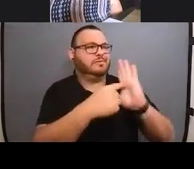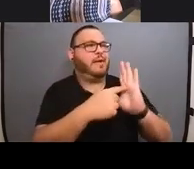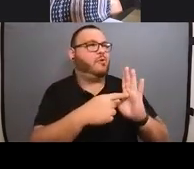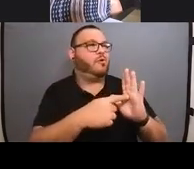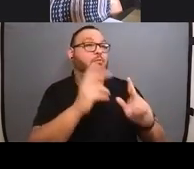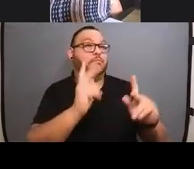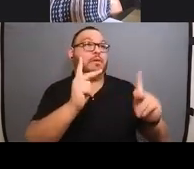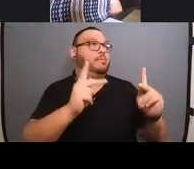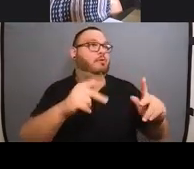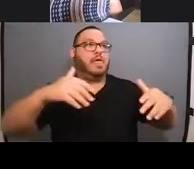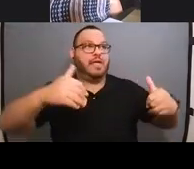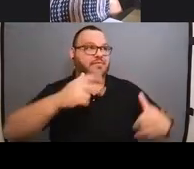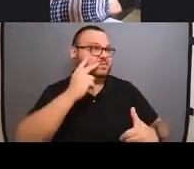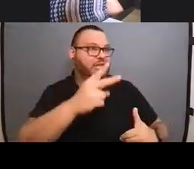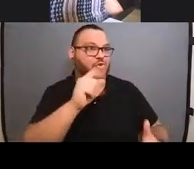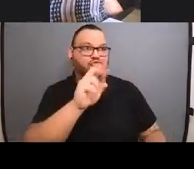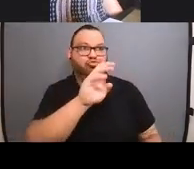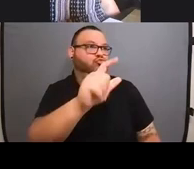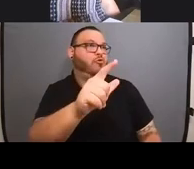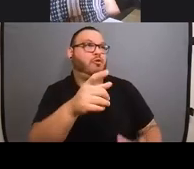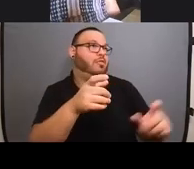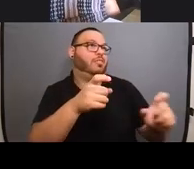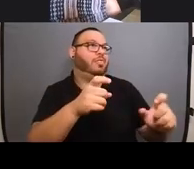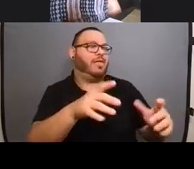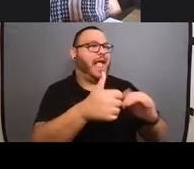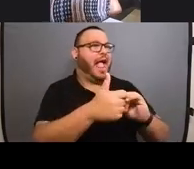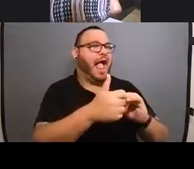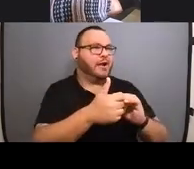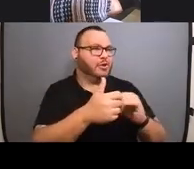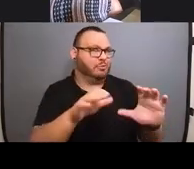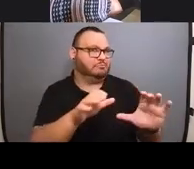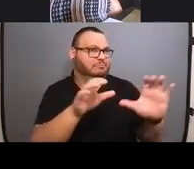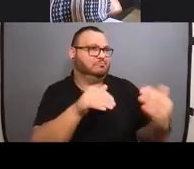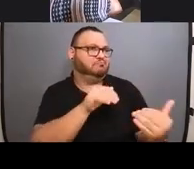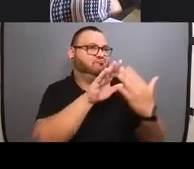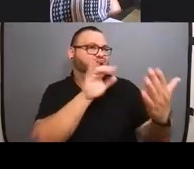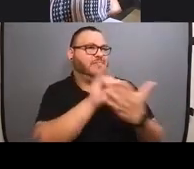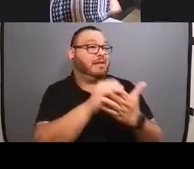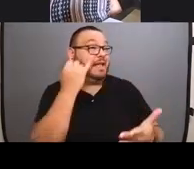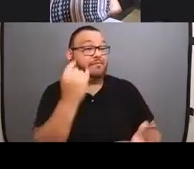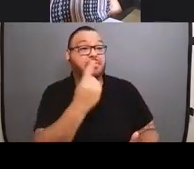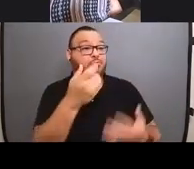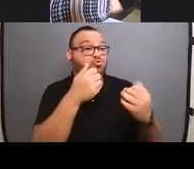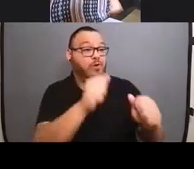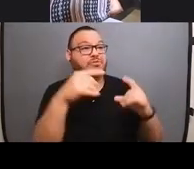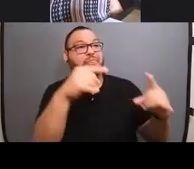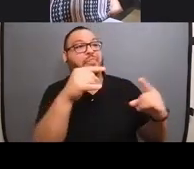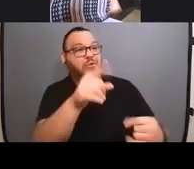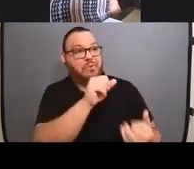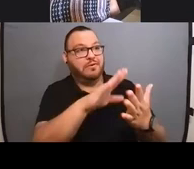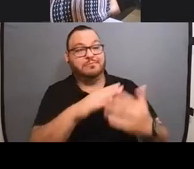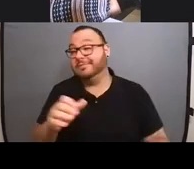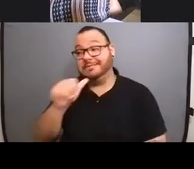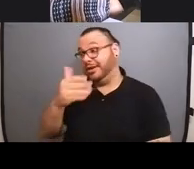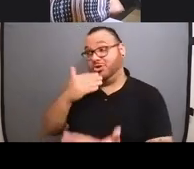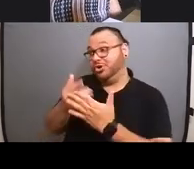seen you in the troll fight of how that, how it might go if, if someone tries to, to troll you. doesn't go very well for the